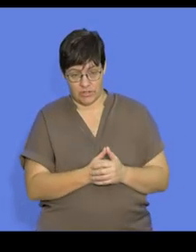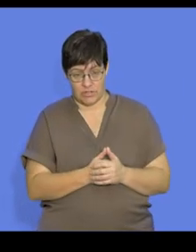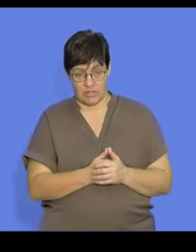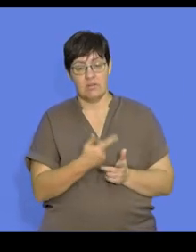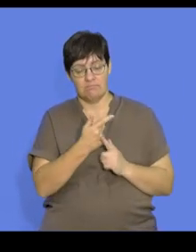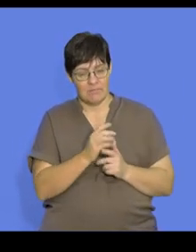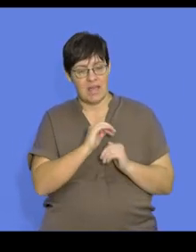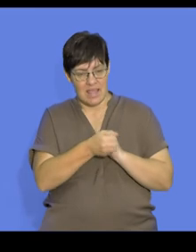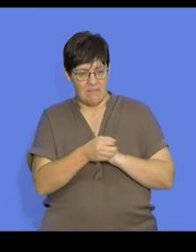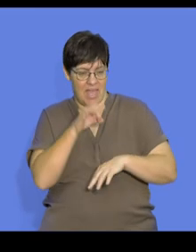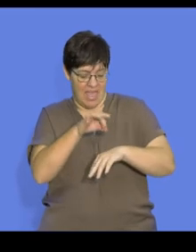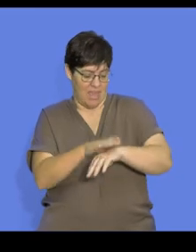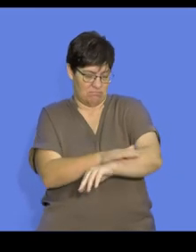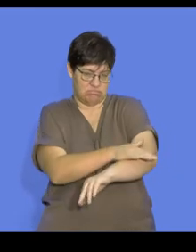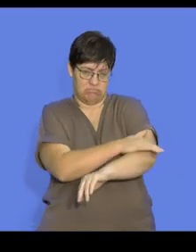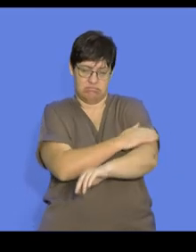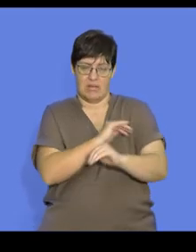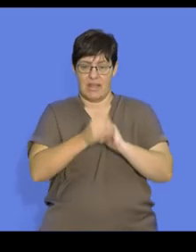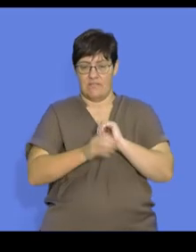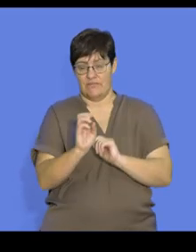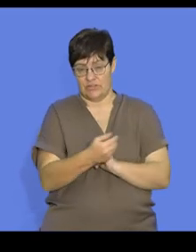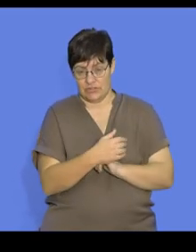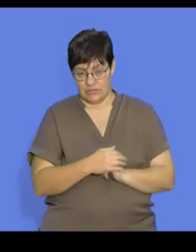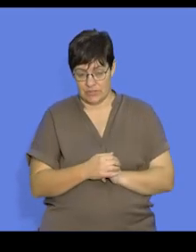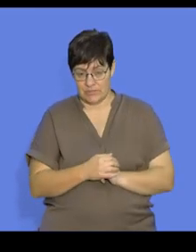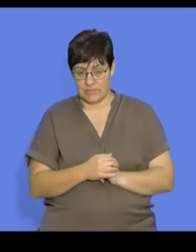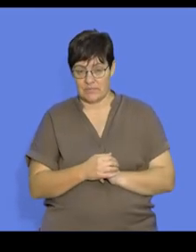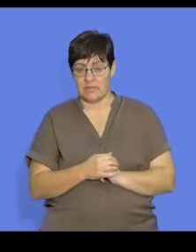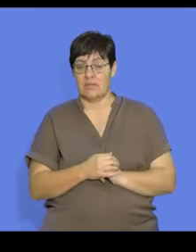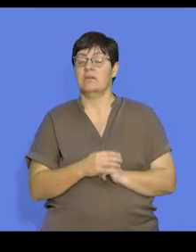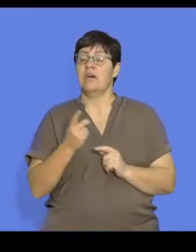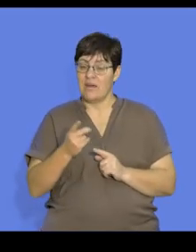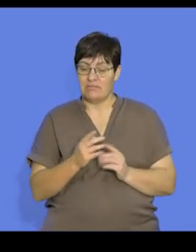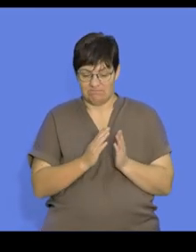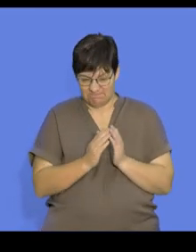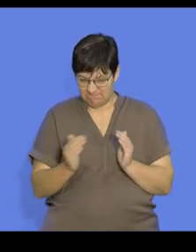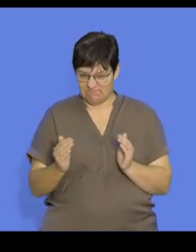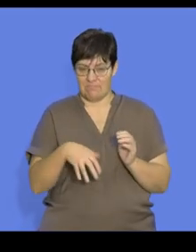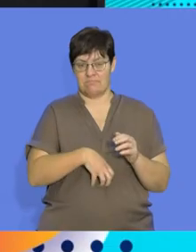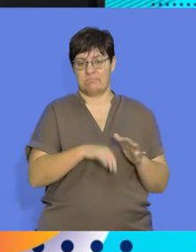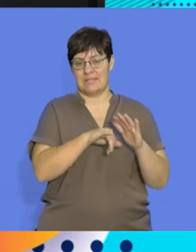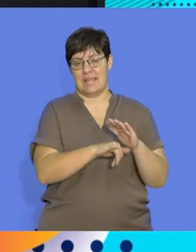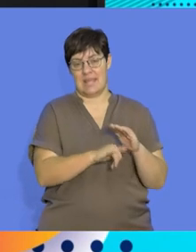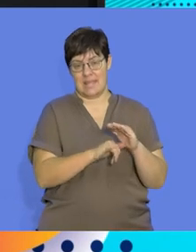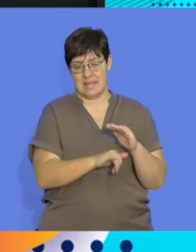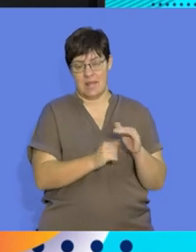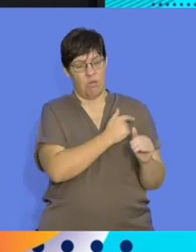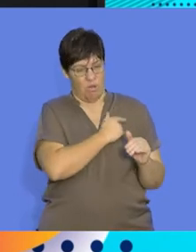after birth, and the young are covered in hair. So you'll find that in mammals, there's an extensive incubation period. The